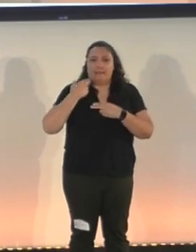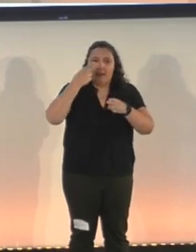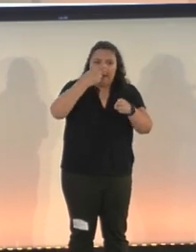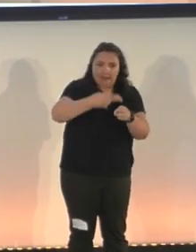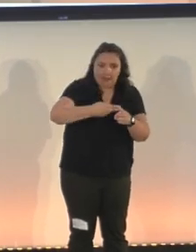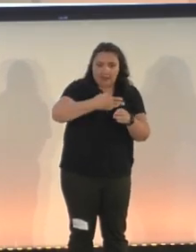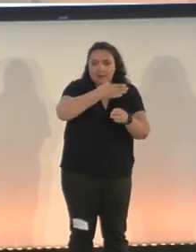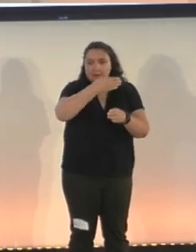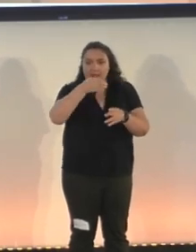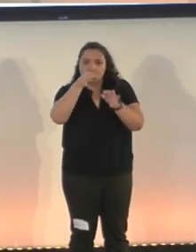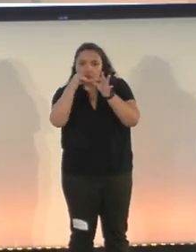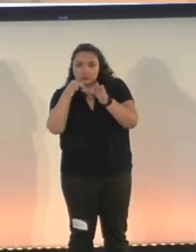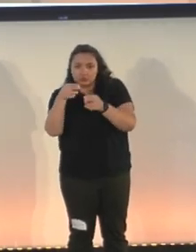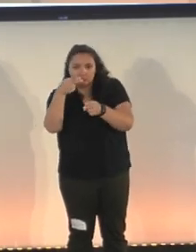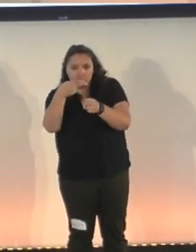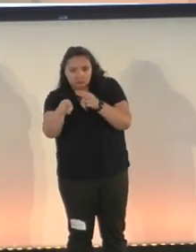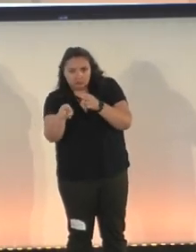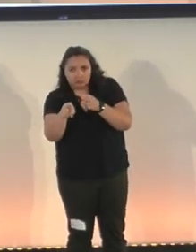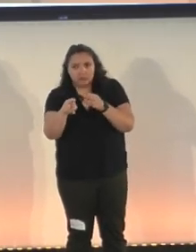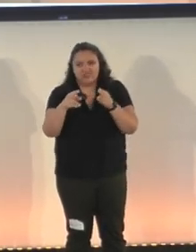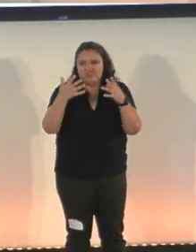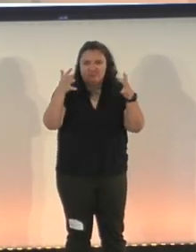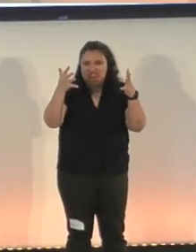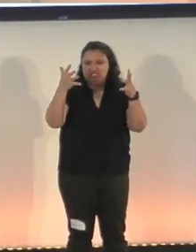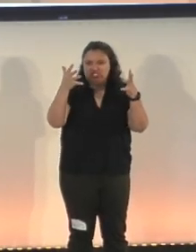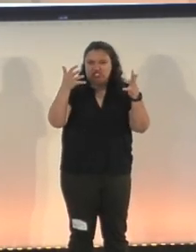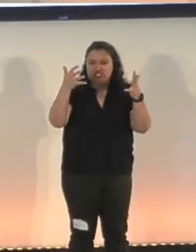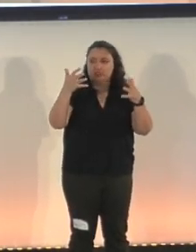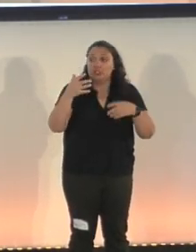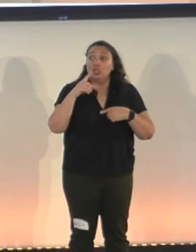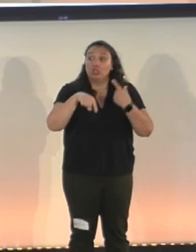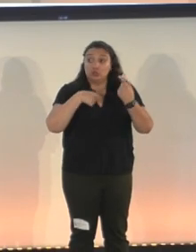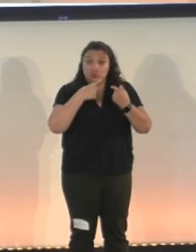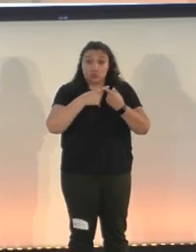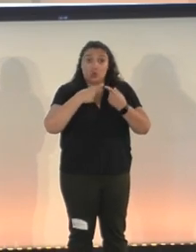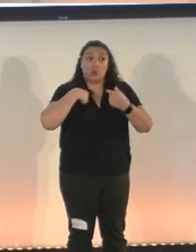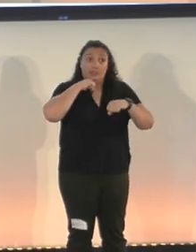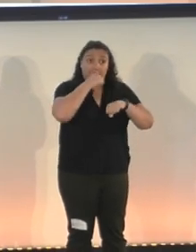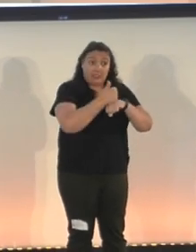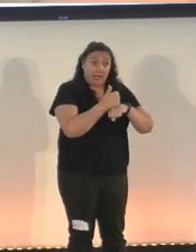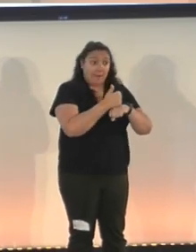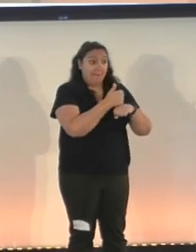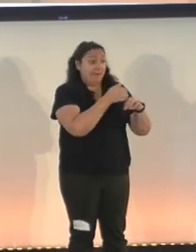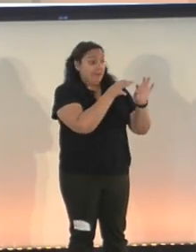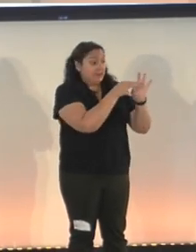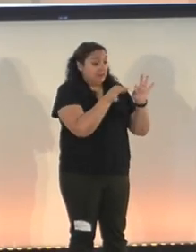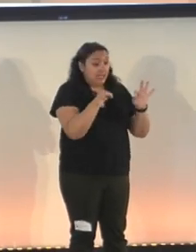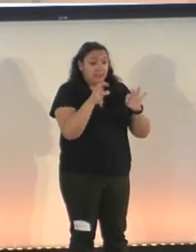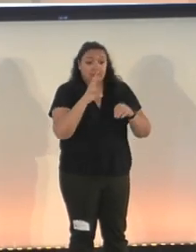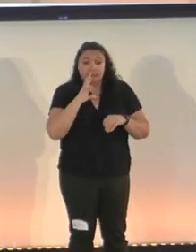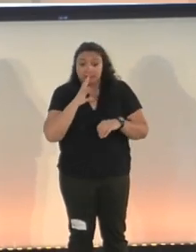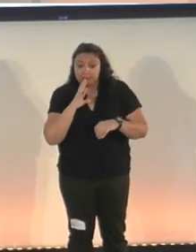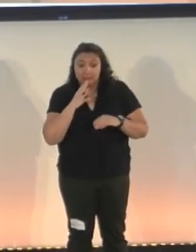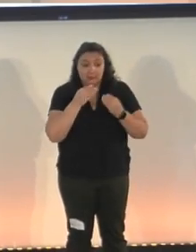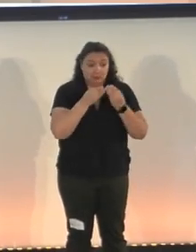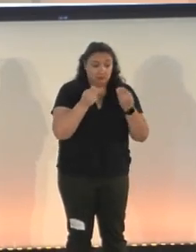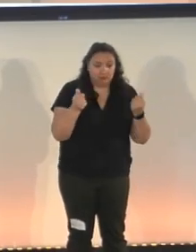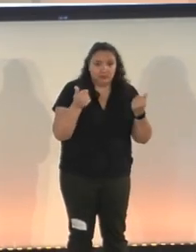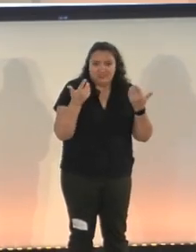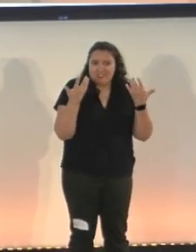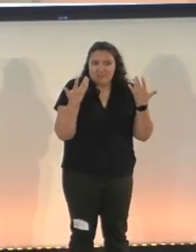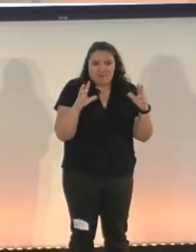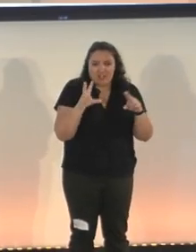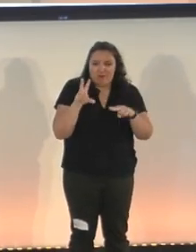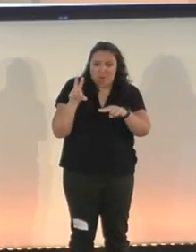we began implementing the, uh, text to speech solutions, uh, technically, we were able to hook